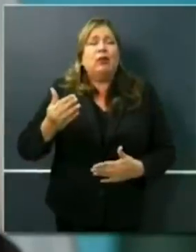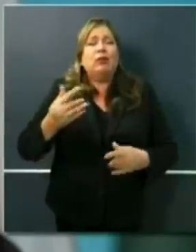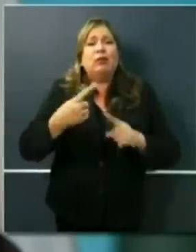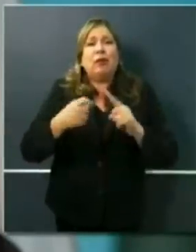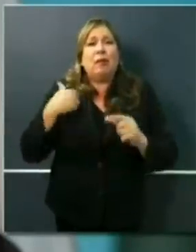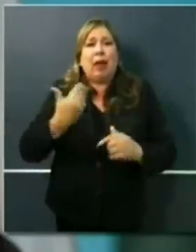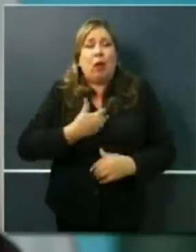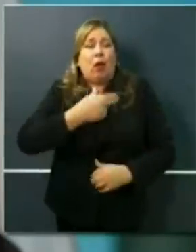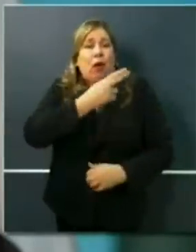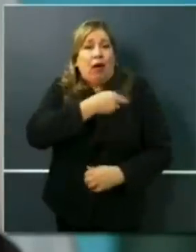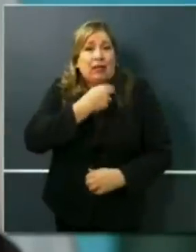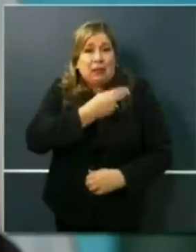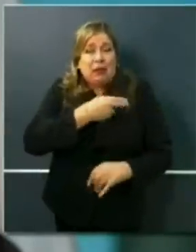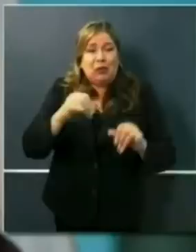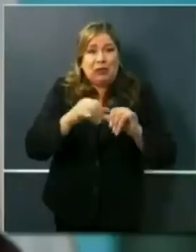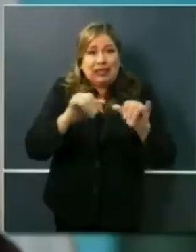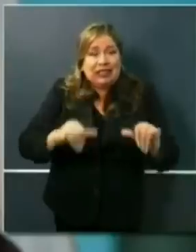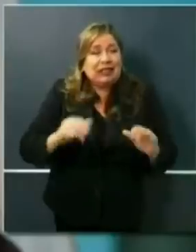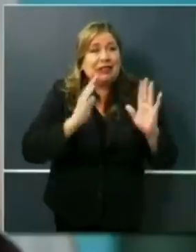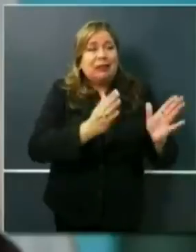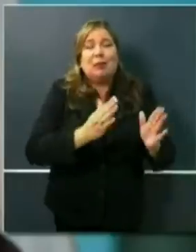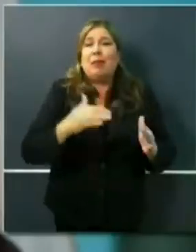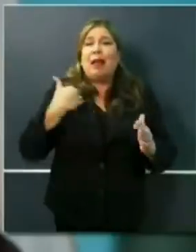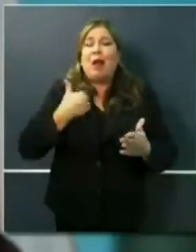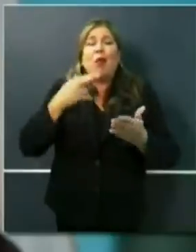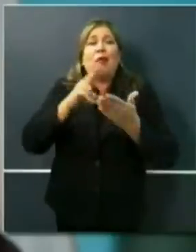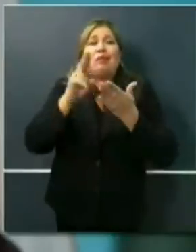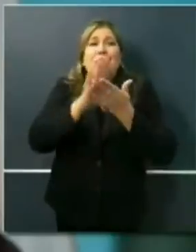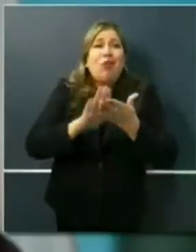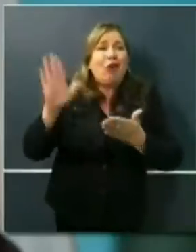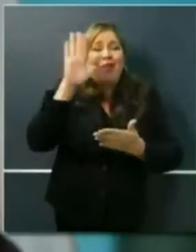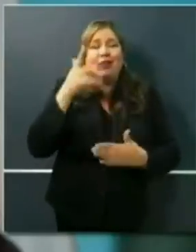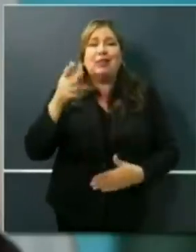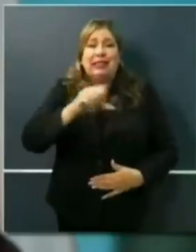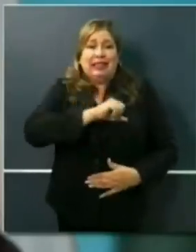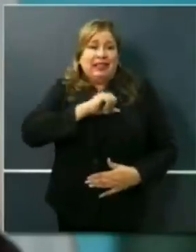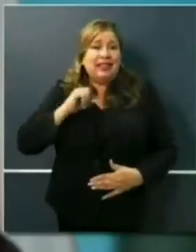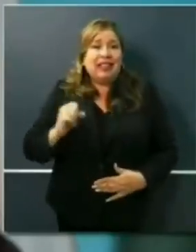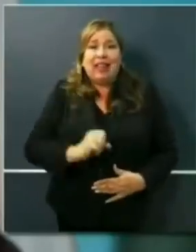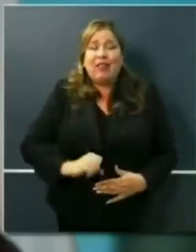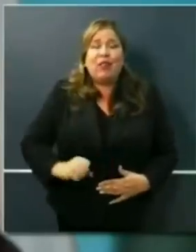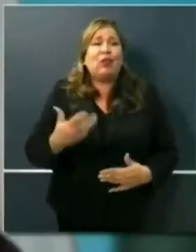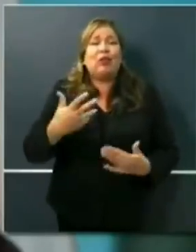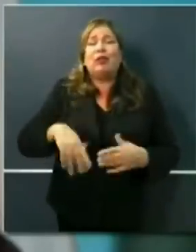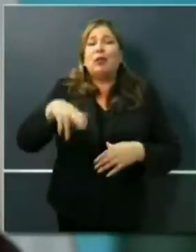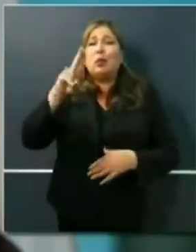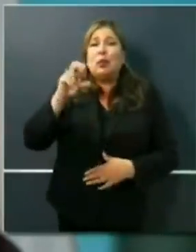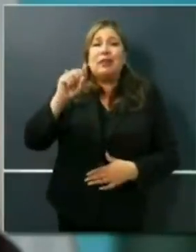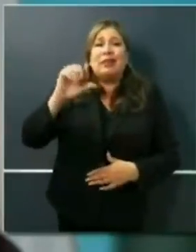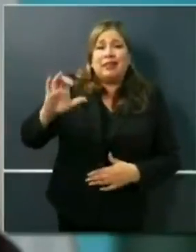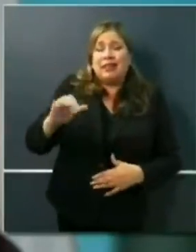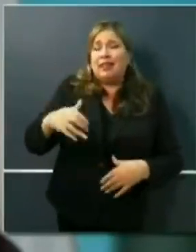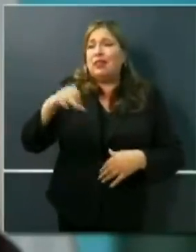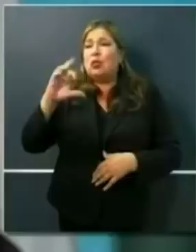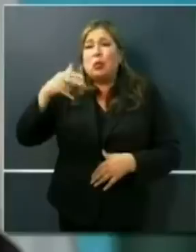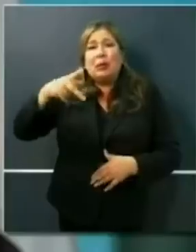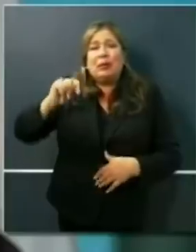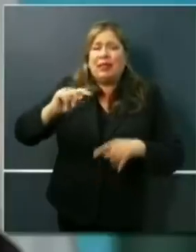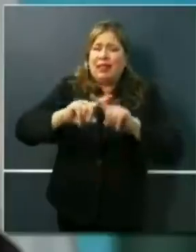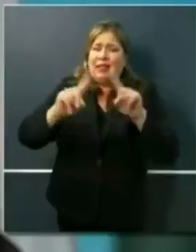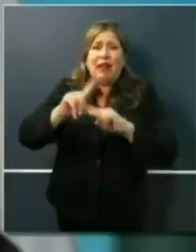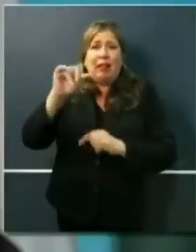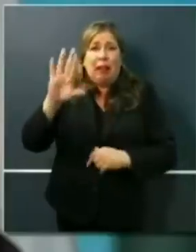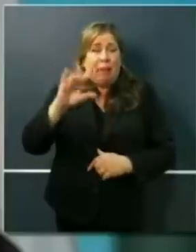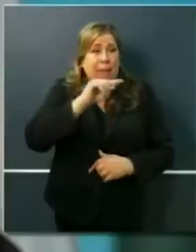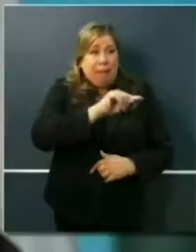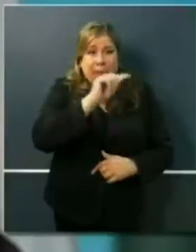our hospital systems, UCs, Stanford, USC, Scripps, and others, including our national labs,